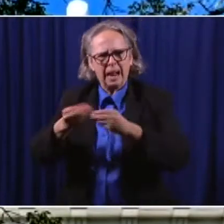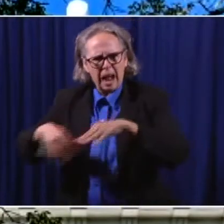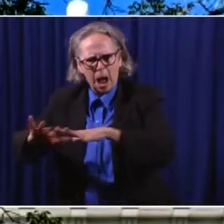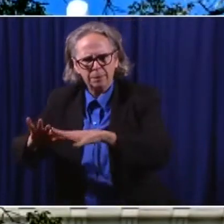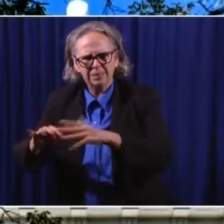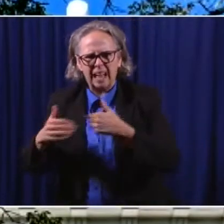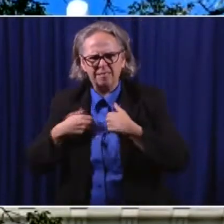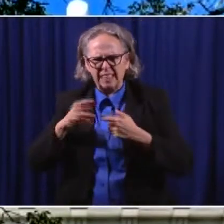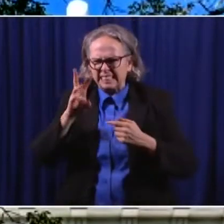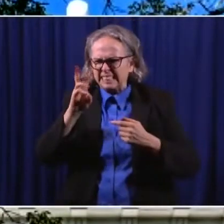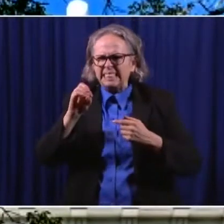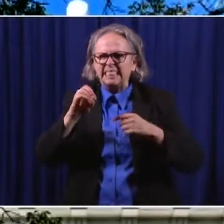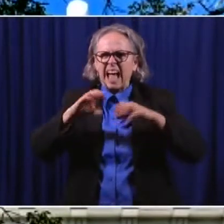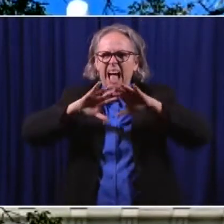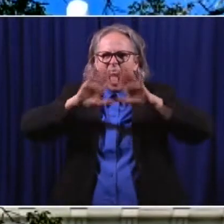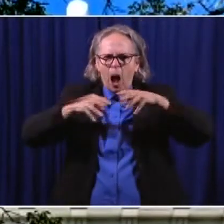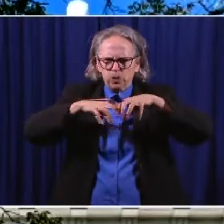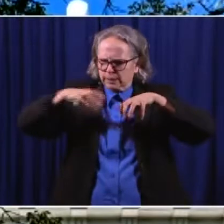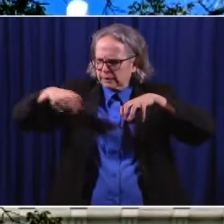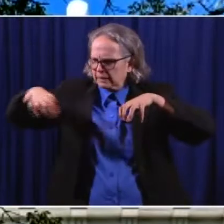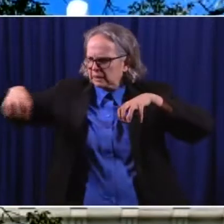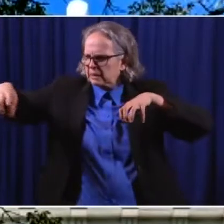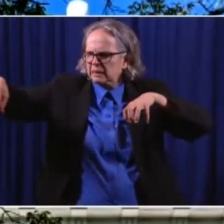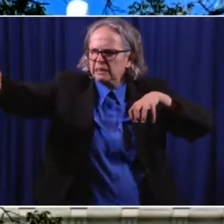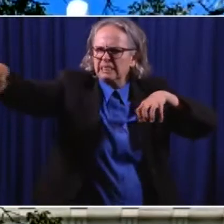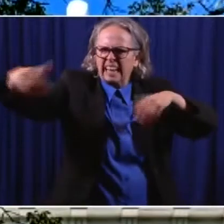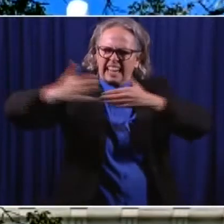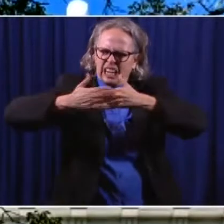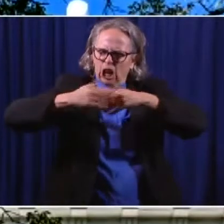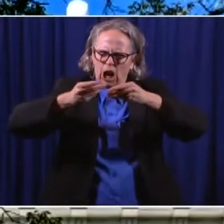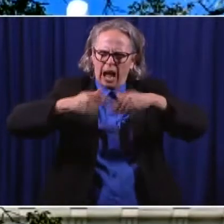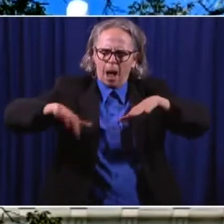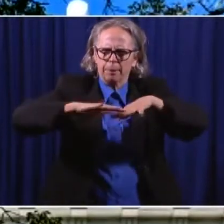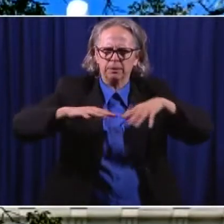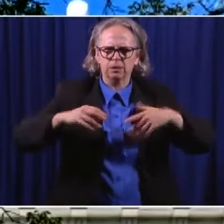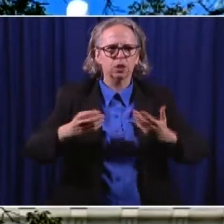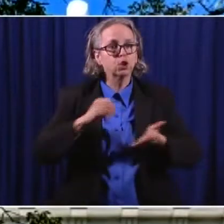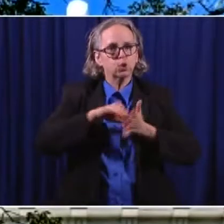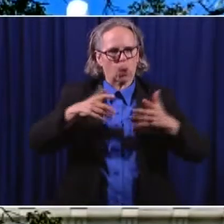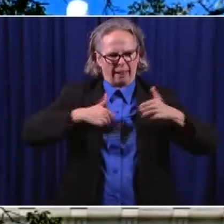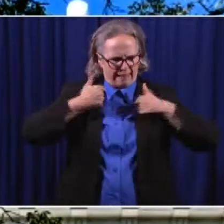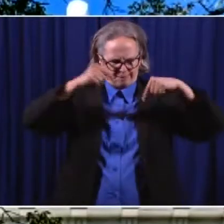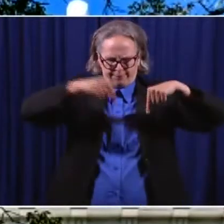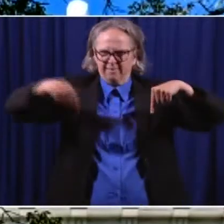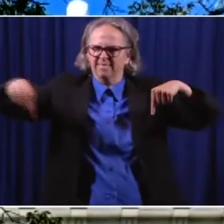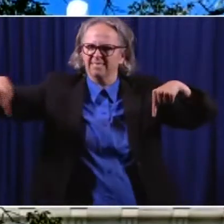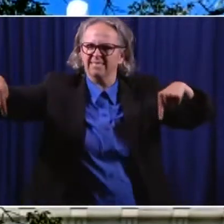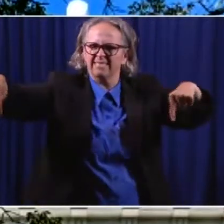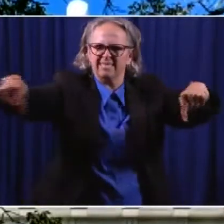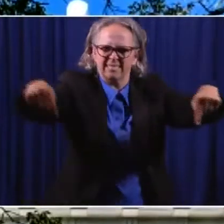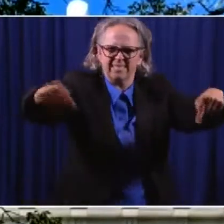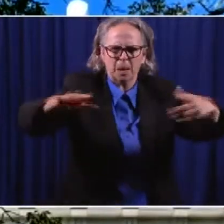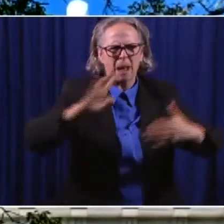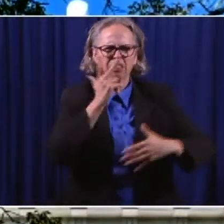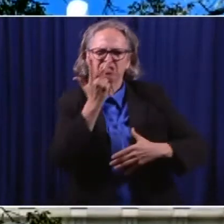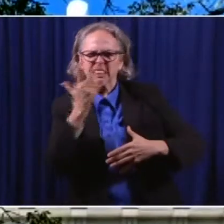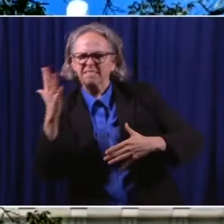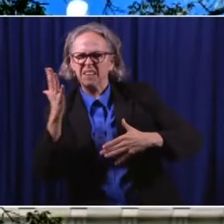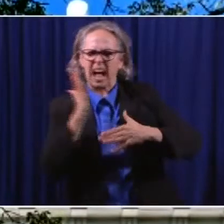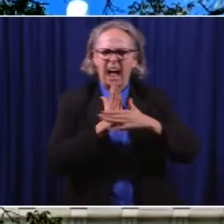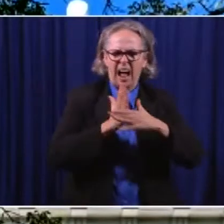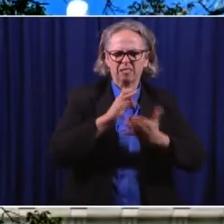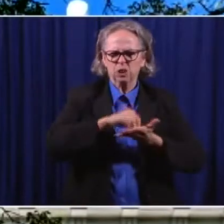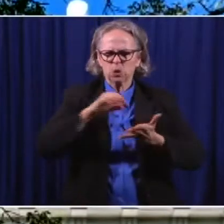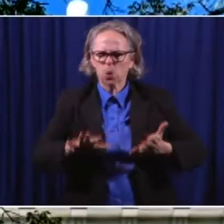three to five students live in. And so we're fortunate in that, you know, we aren't seeing spread in our dormitories.